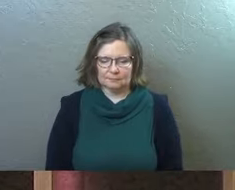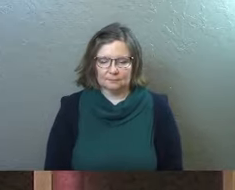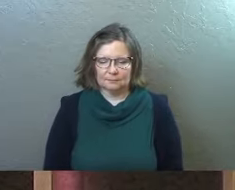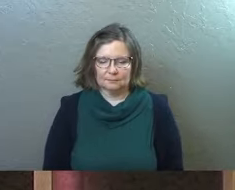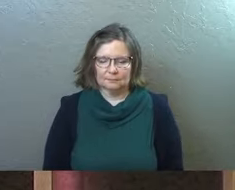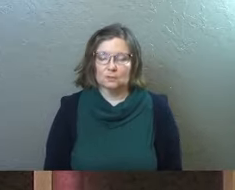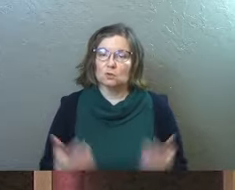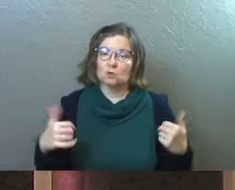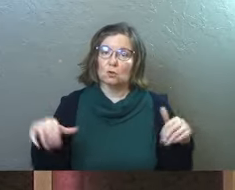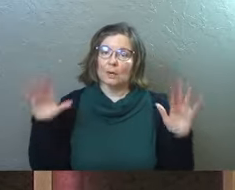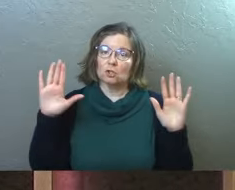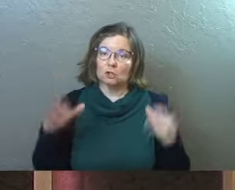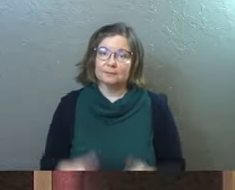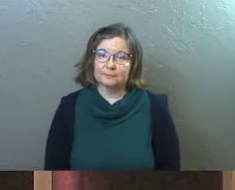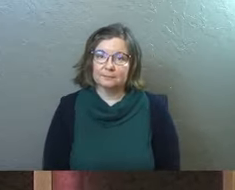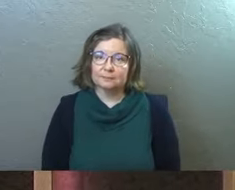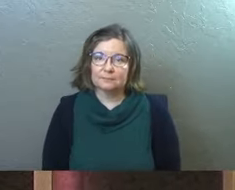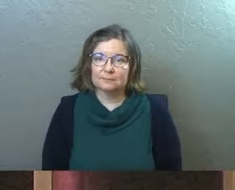Surrender.